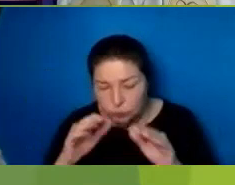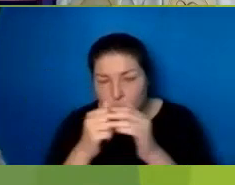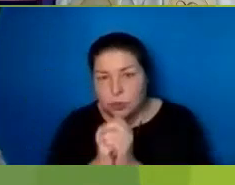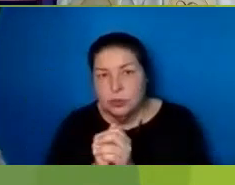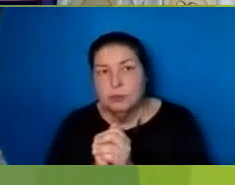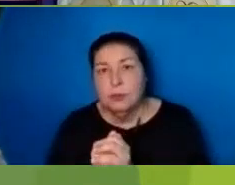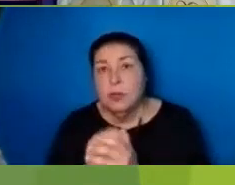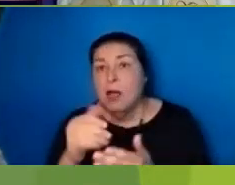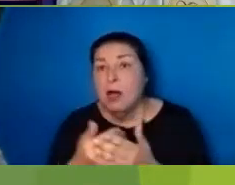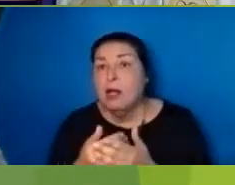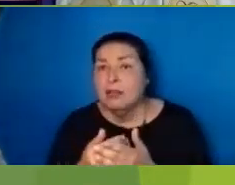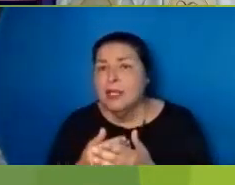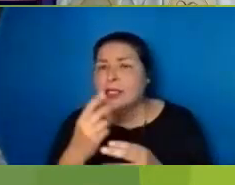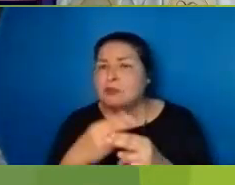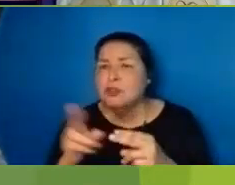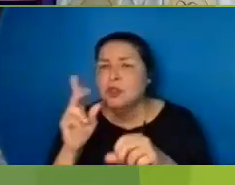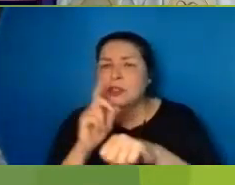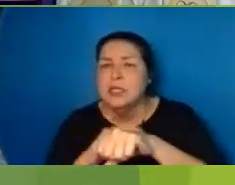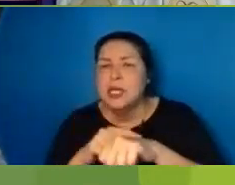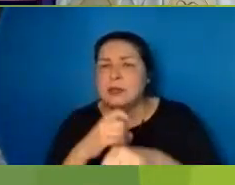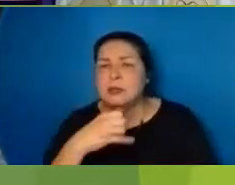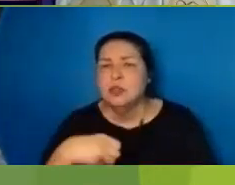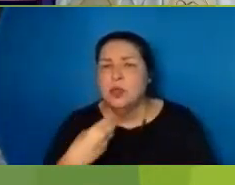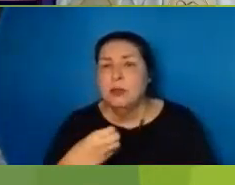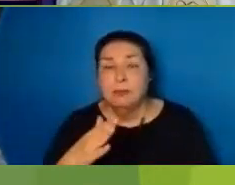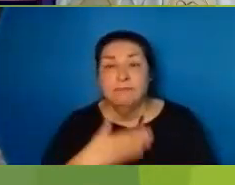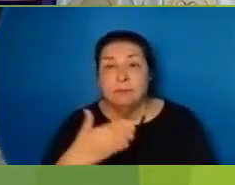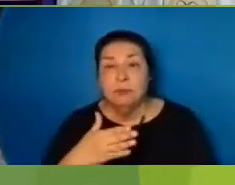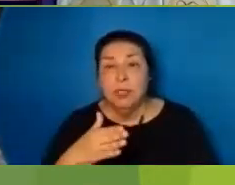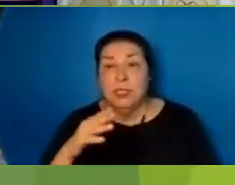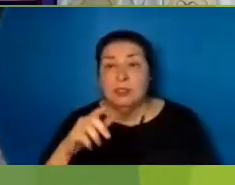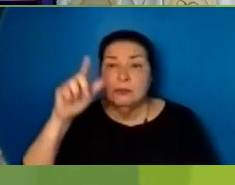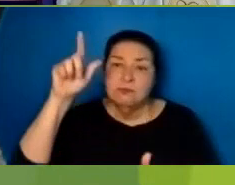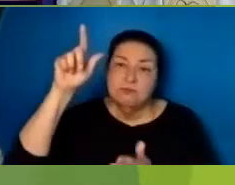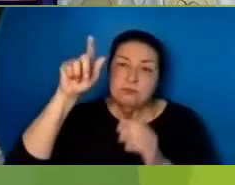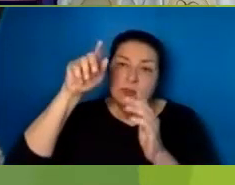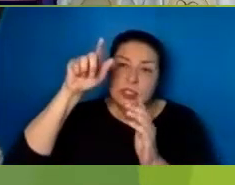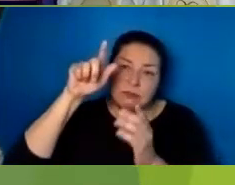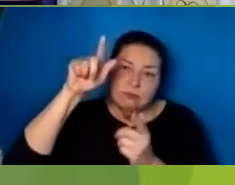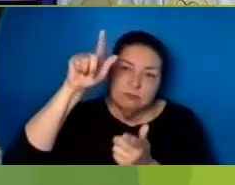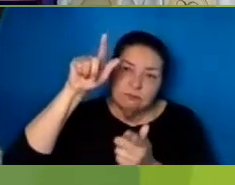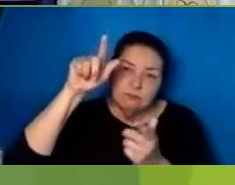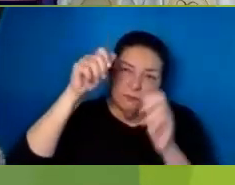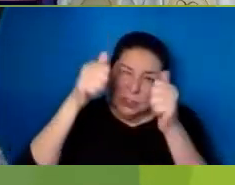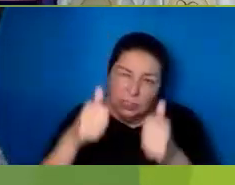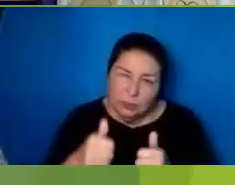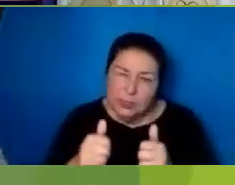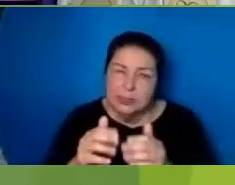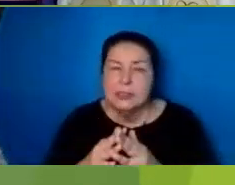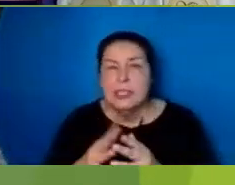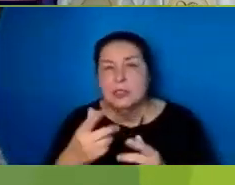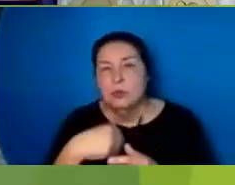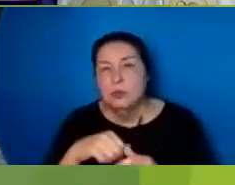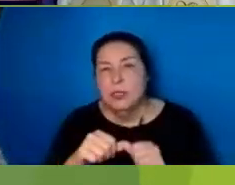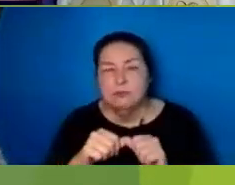Sense of joy Happiness wanes And can cause unrest As we restlessly Pursue